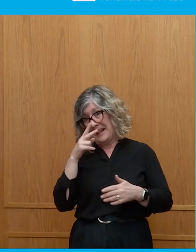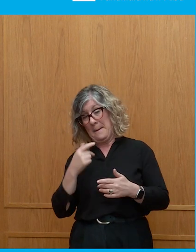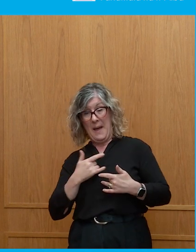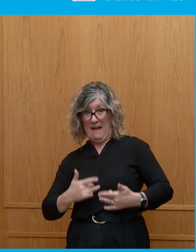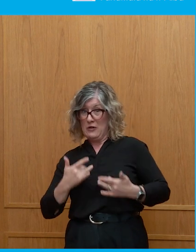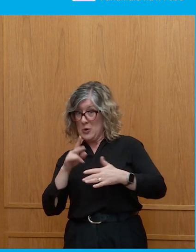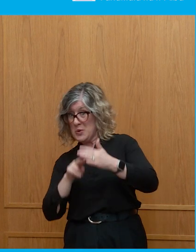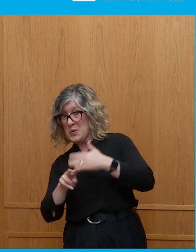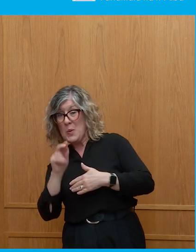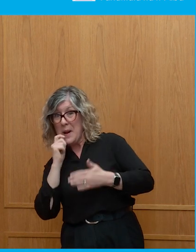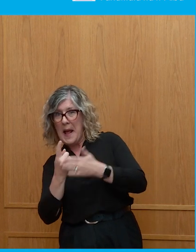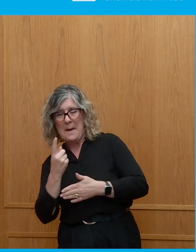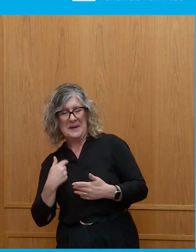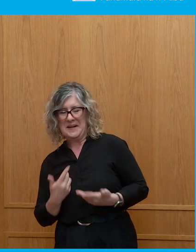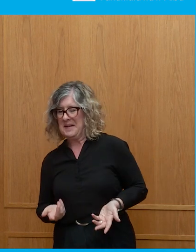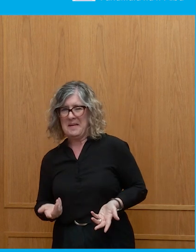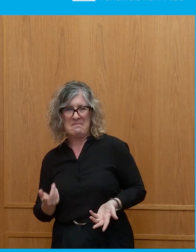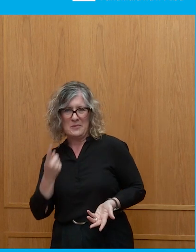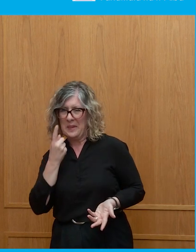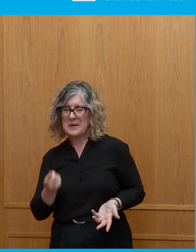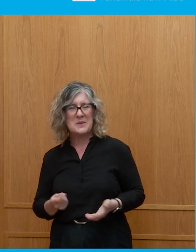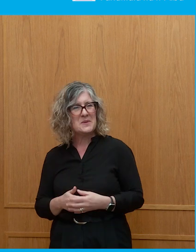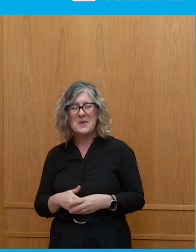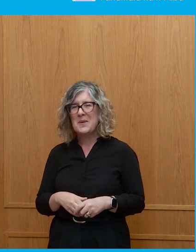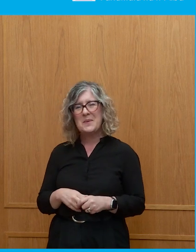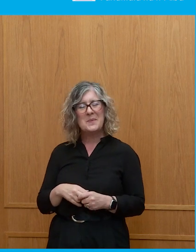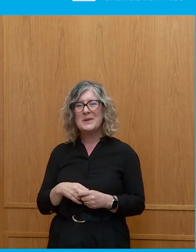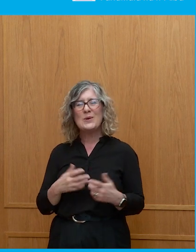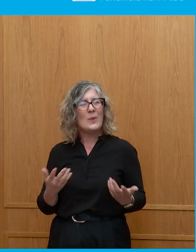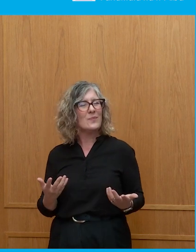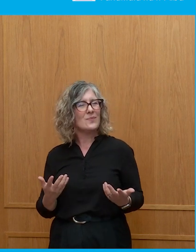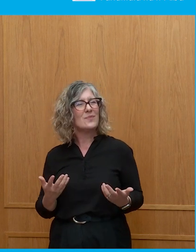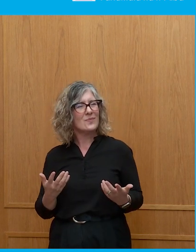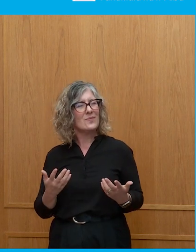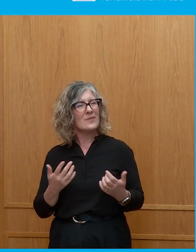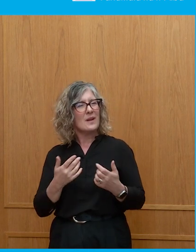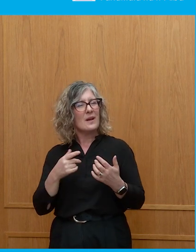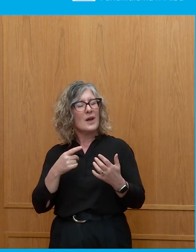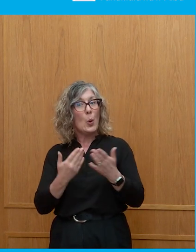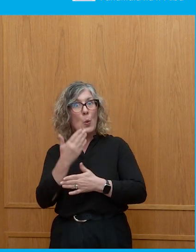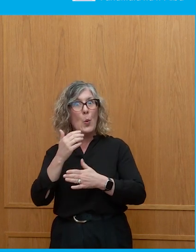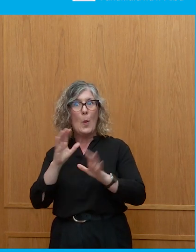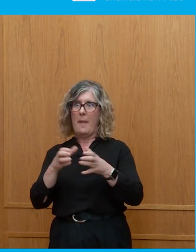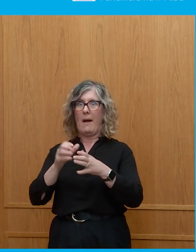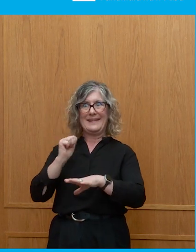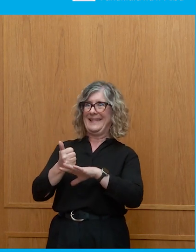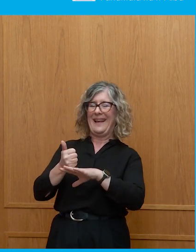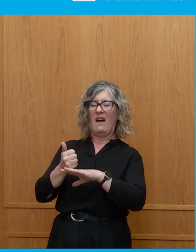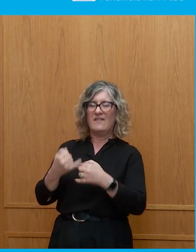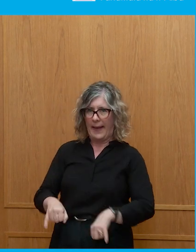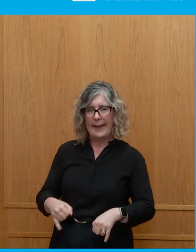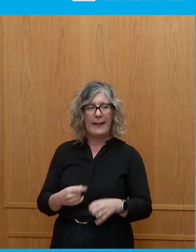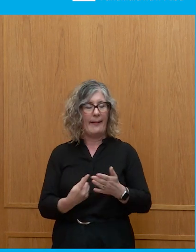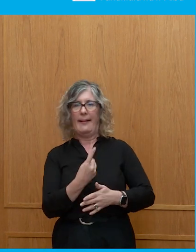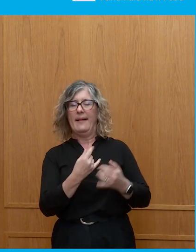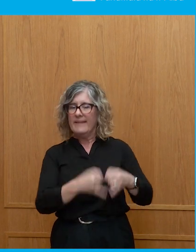anyway. There are no signs. So, you know, there are a lot of kind of failures of new parties being set up. I think there are a lot of obstacles